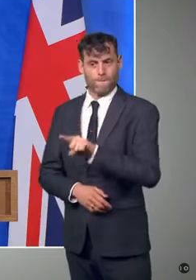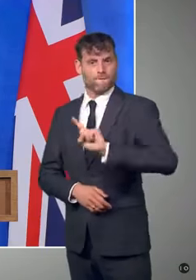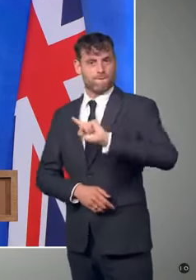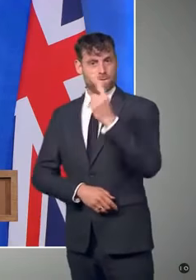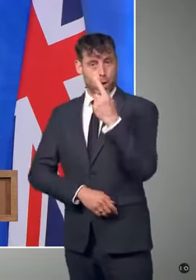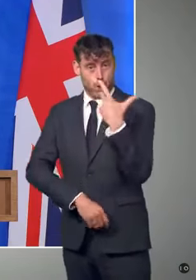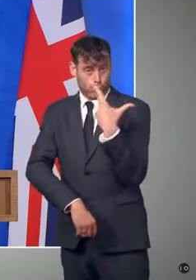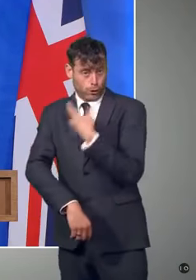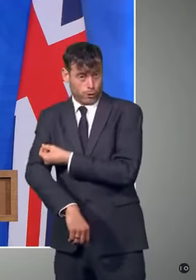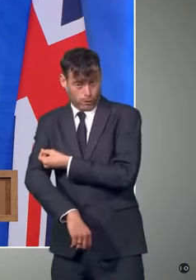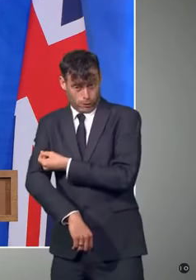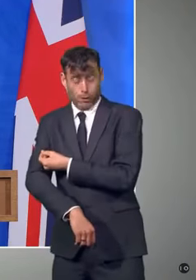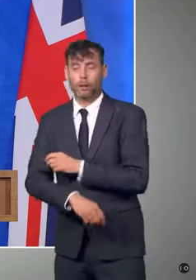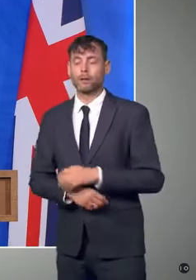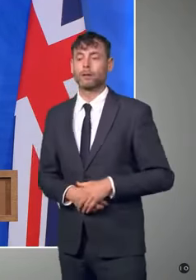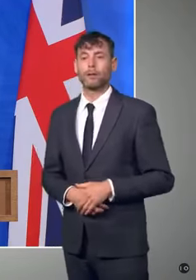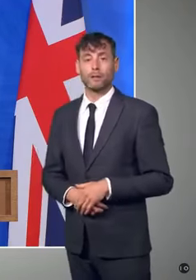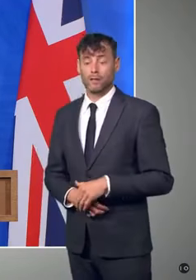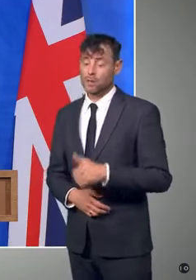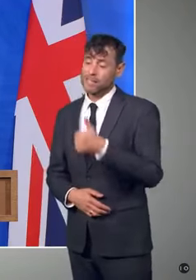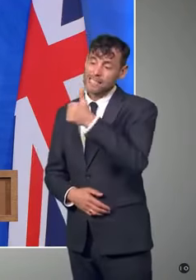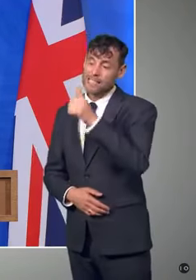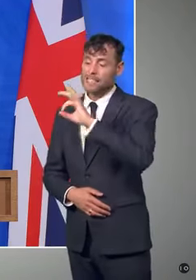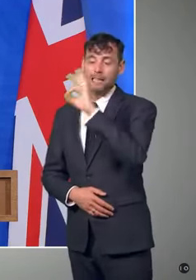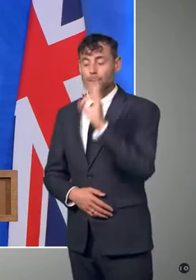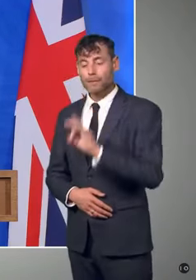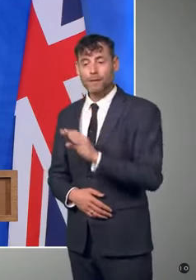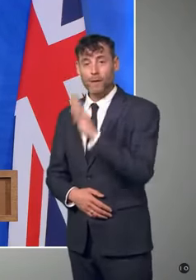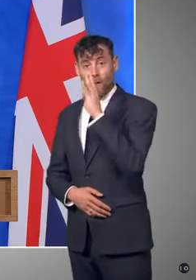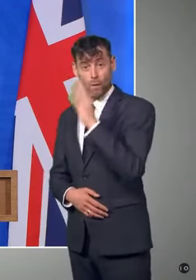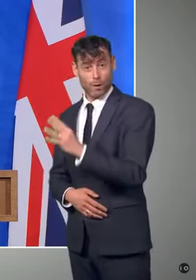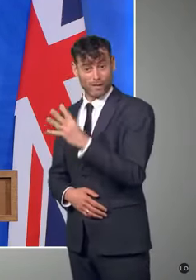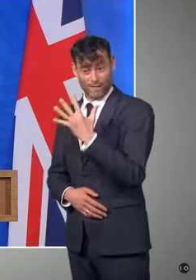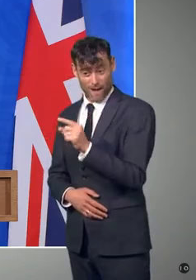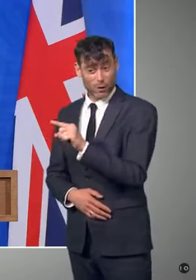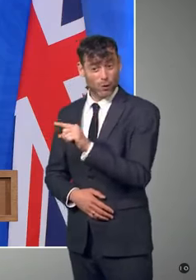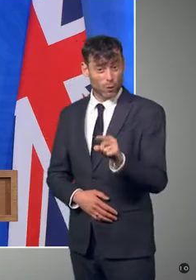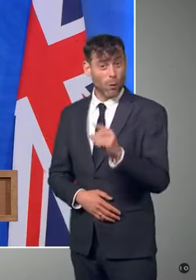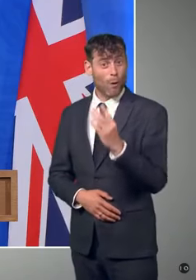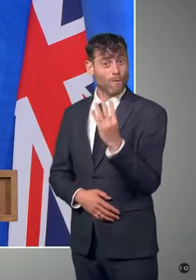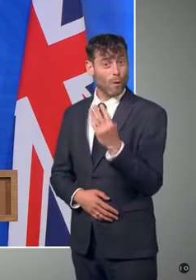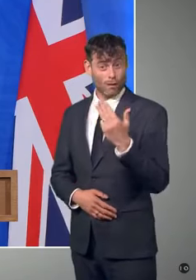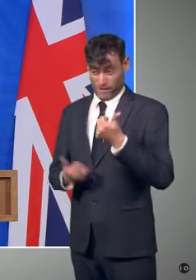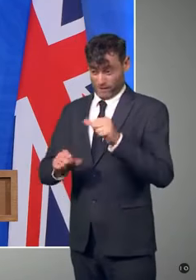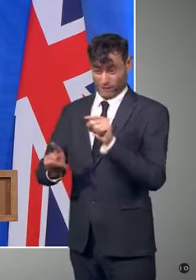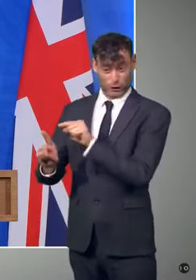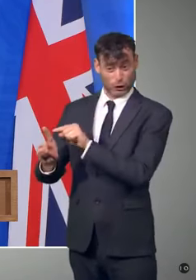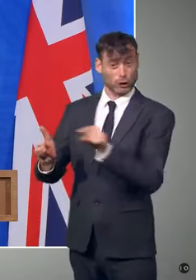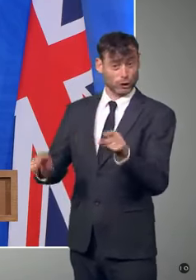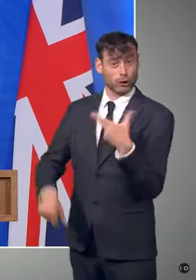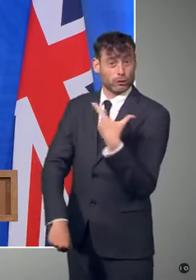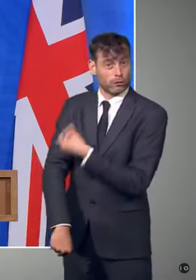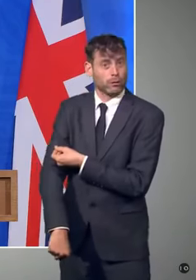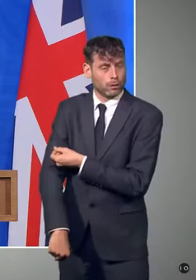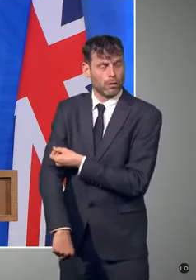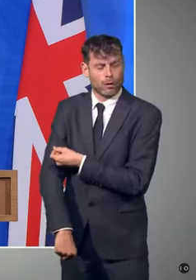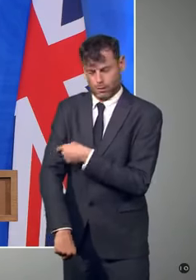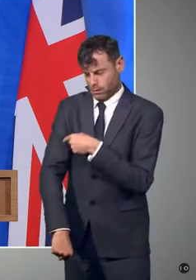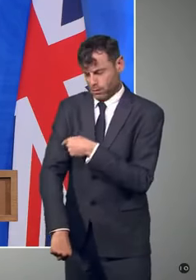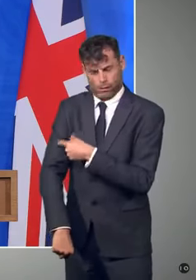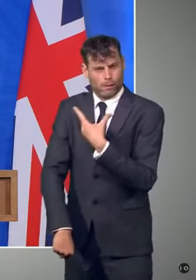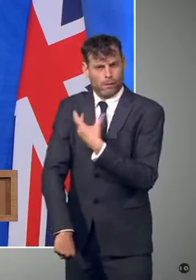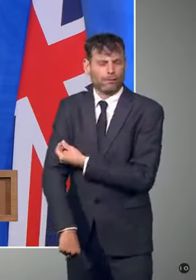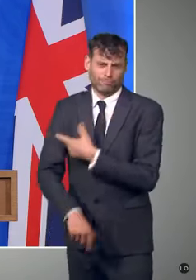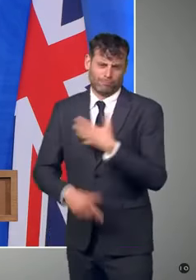to 49-year-olds. And we know that this vaccination program is making a big difference. We know